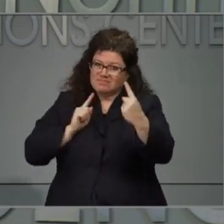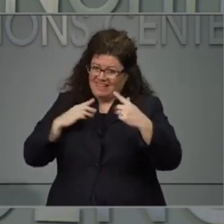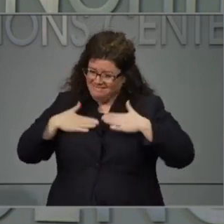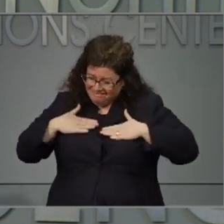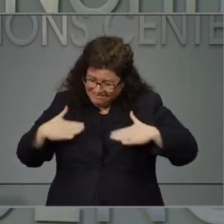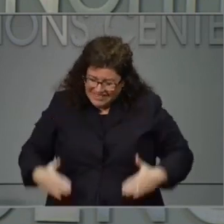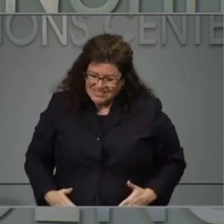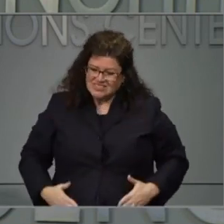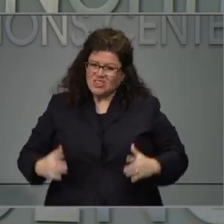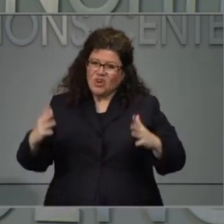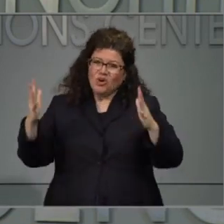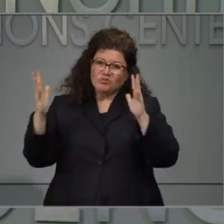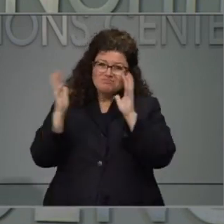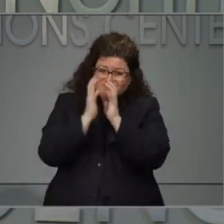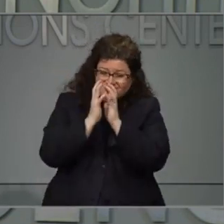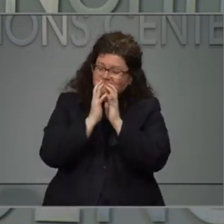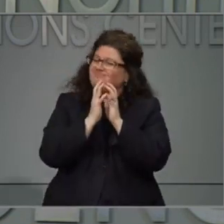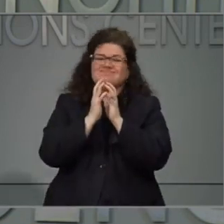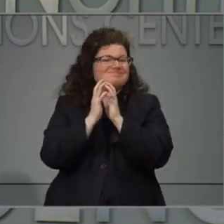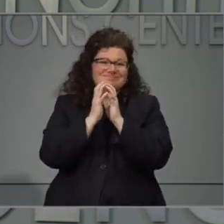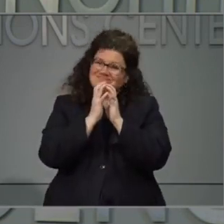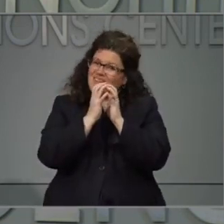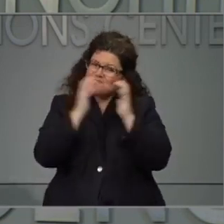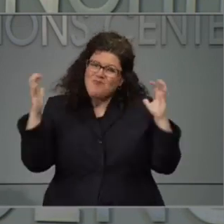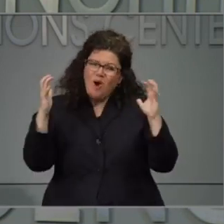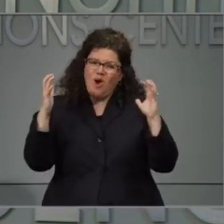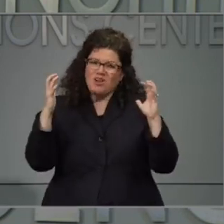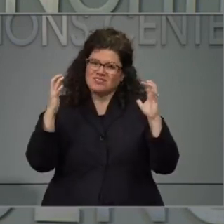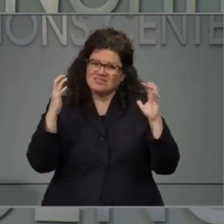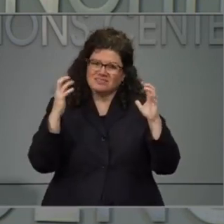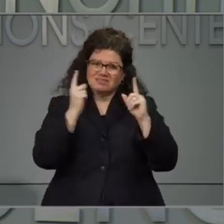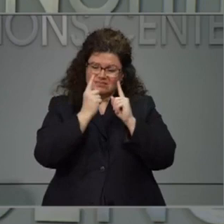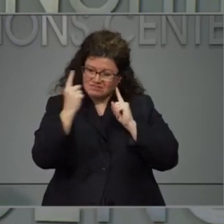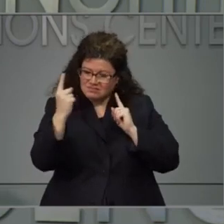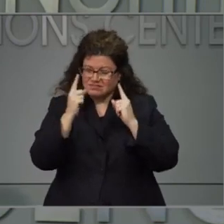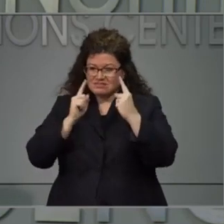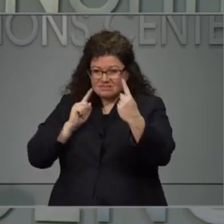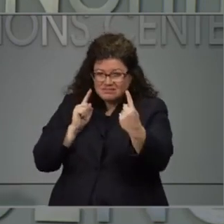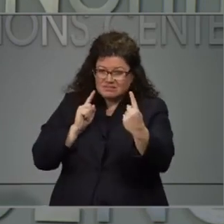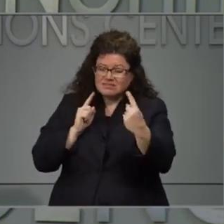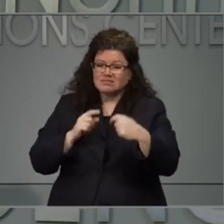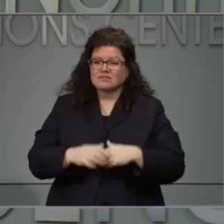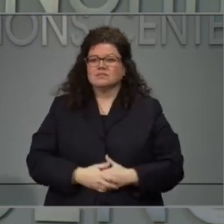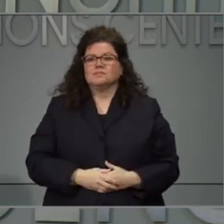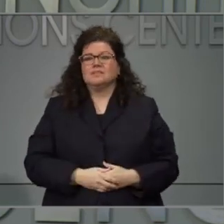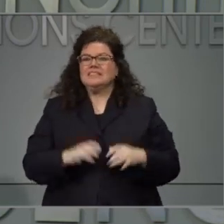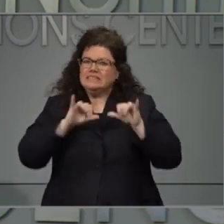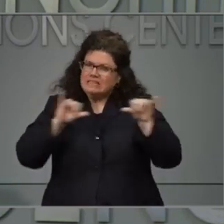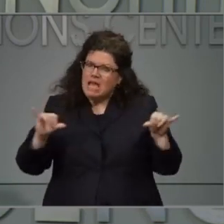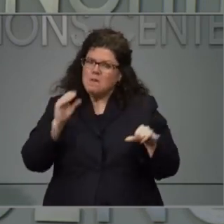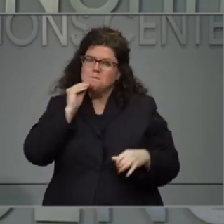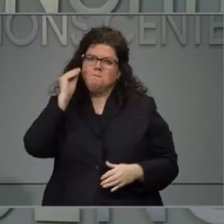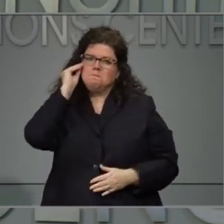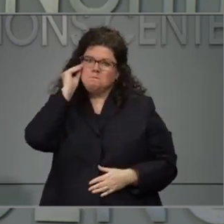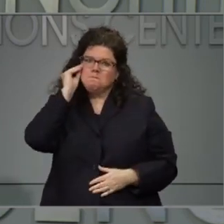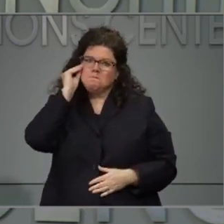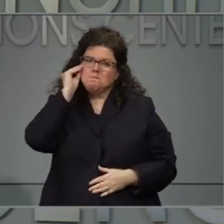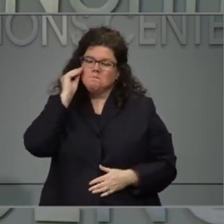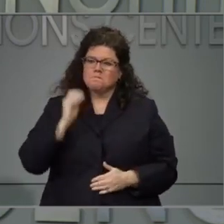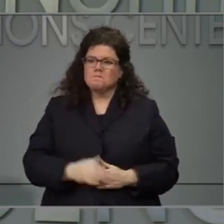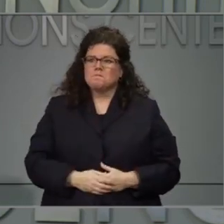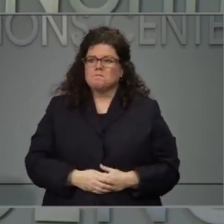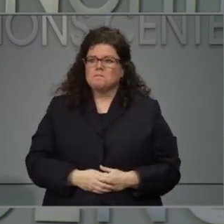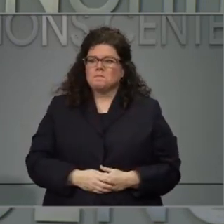distance. And the best thing you can do right now is to stay home. have people frequently who are good people who